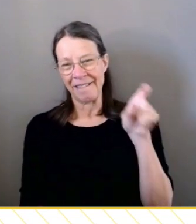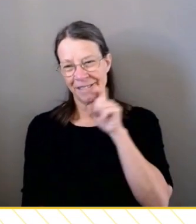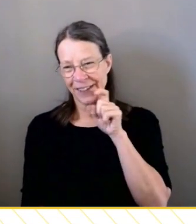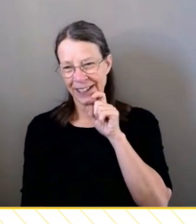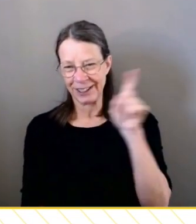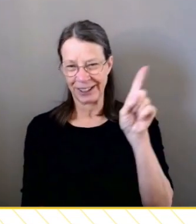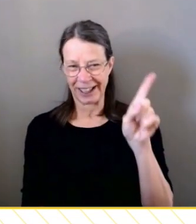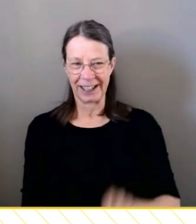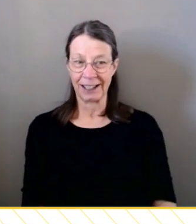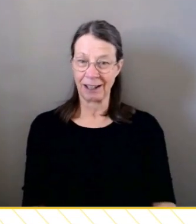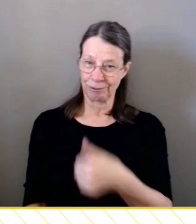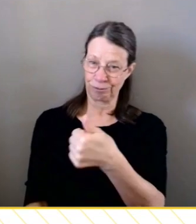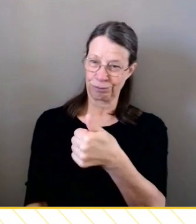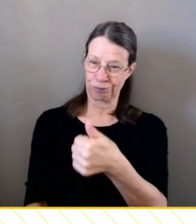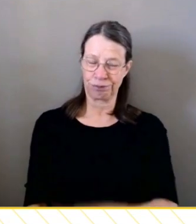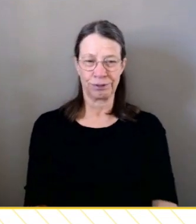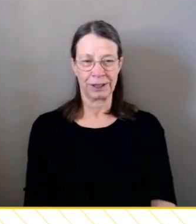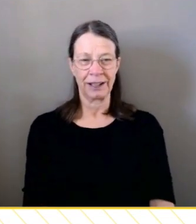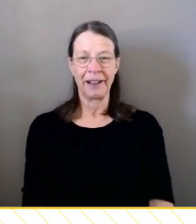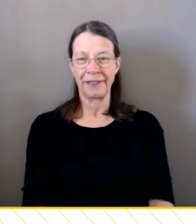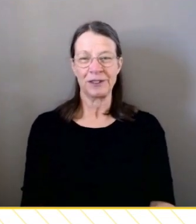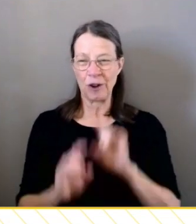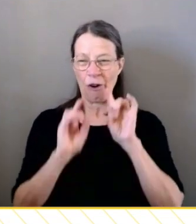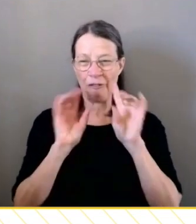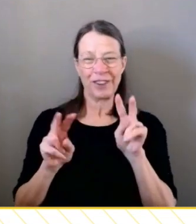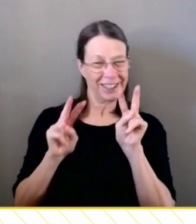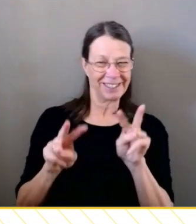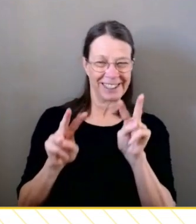That's great. That's actually been so obvious to all of us. So thank you.